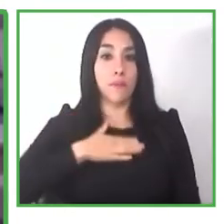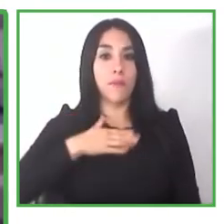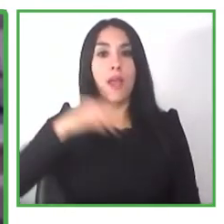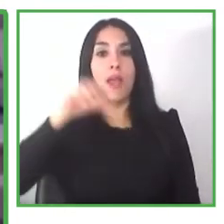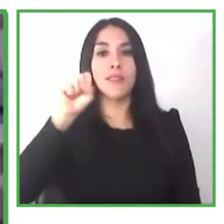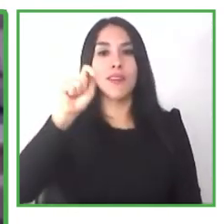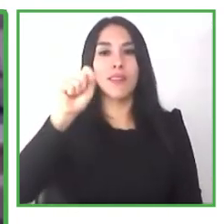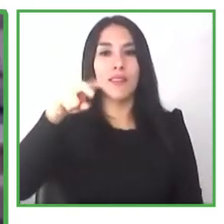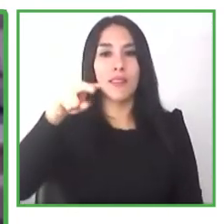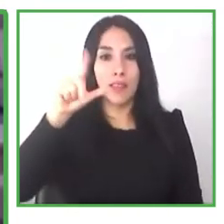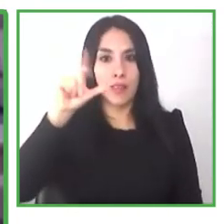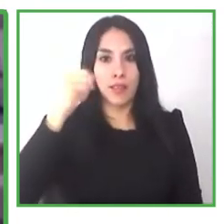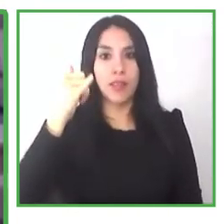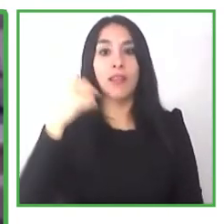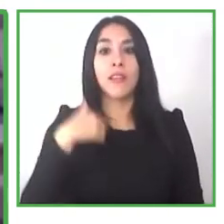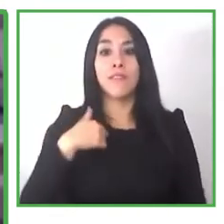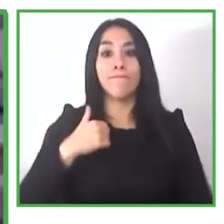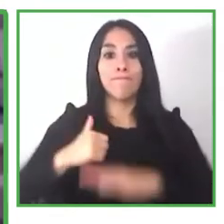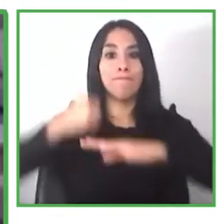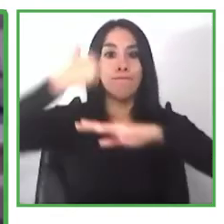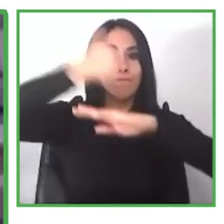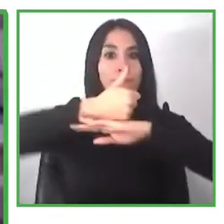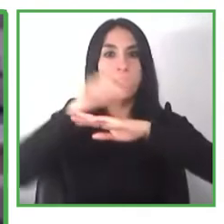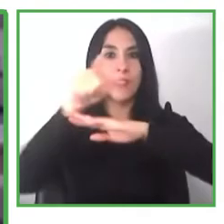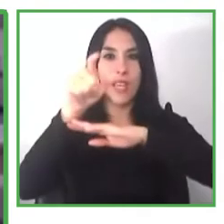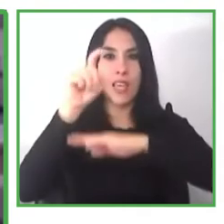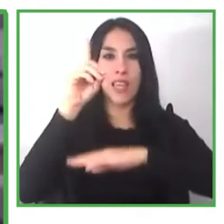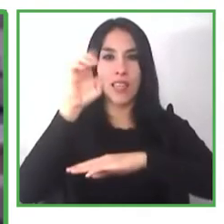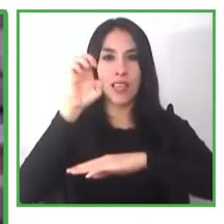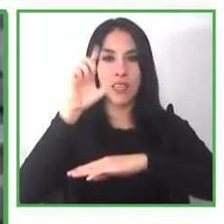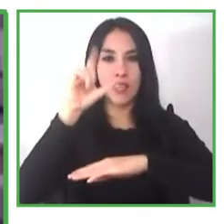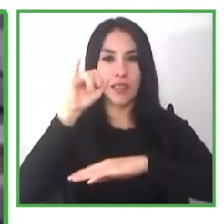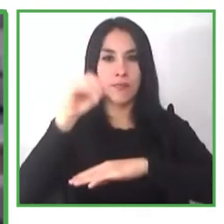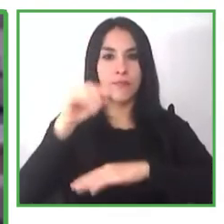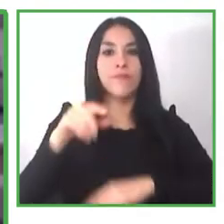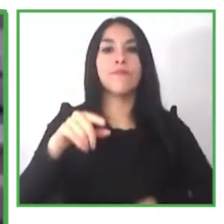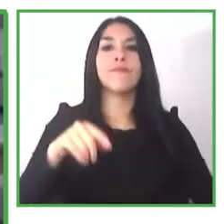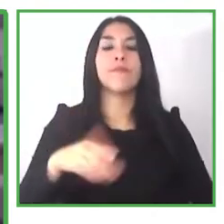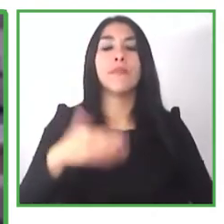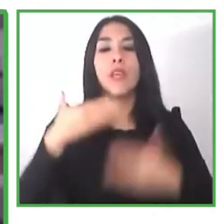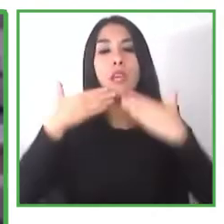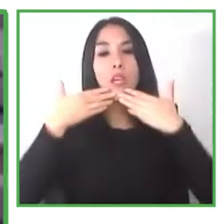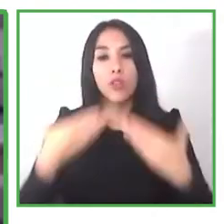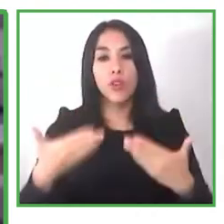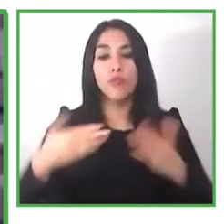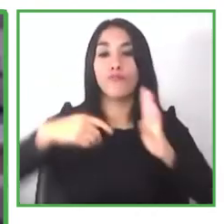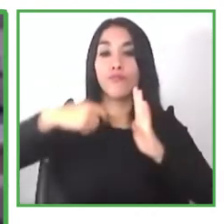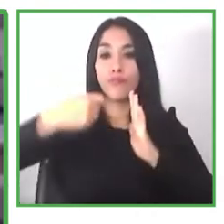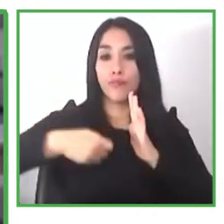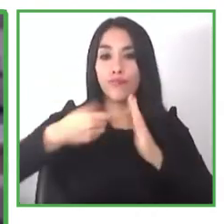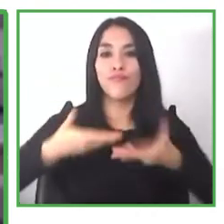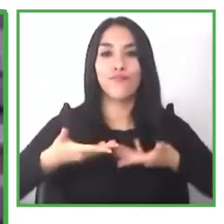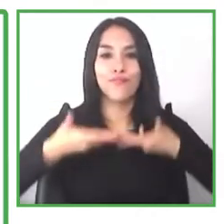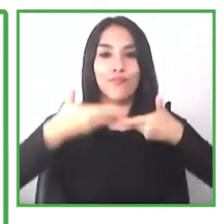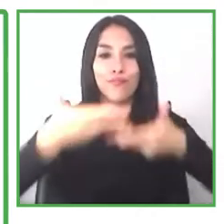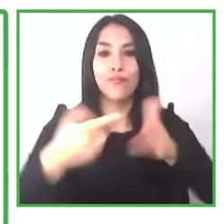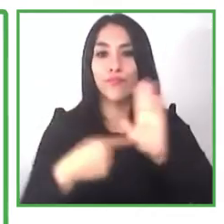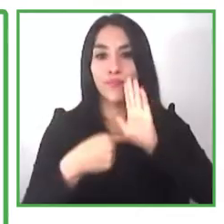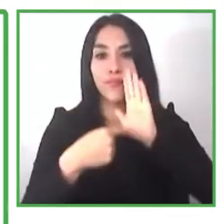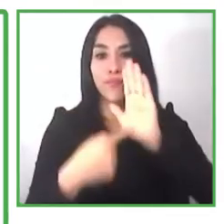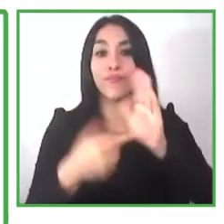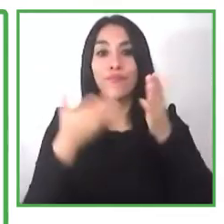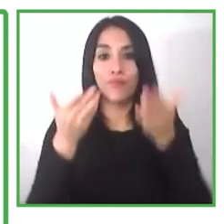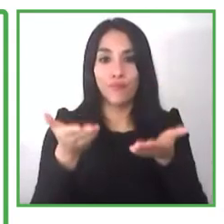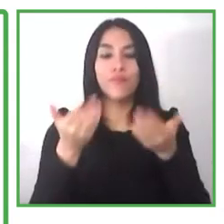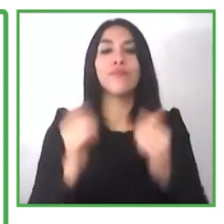the zero project for giving me the opportunity to present um we have been recognized by zero project before in 2016